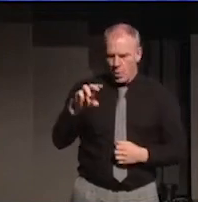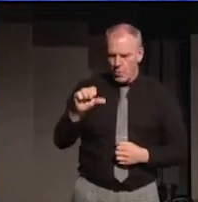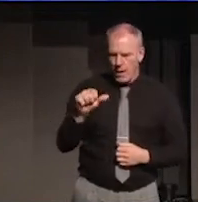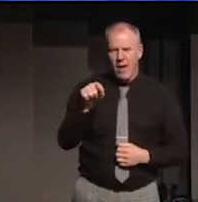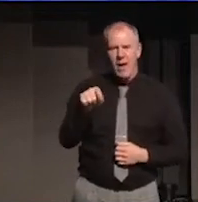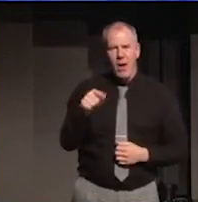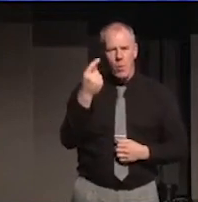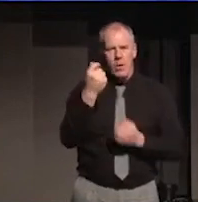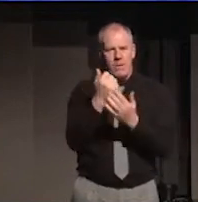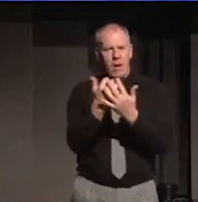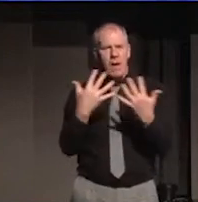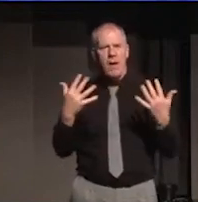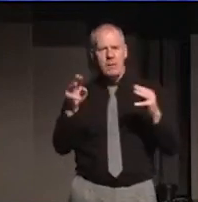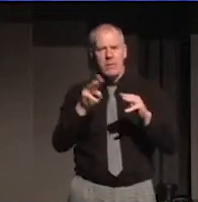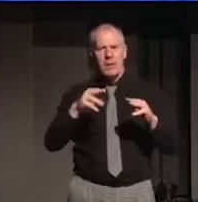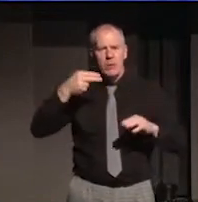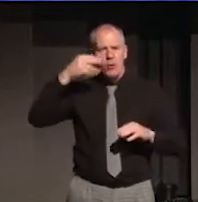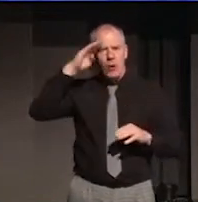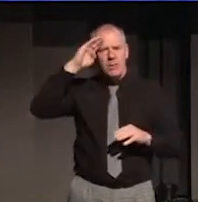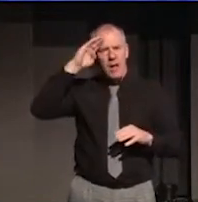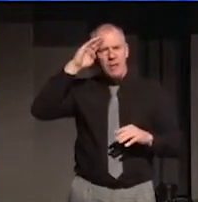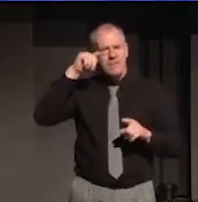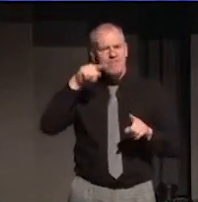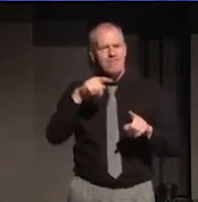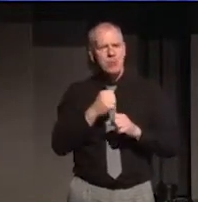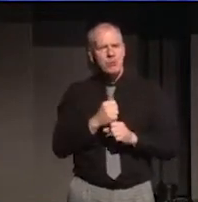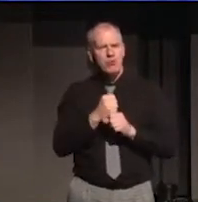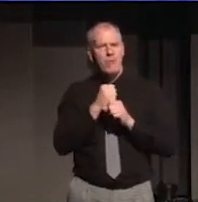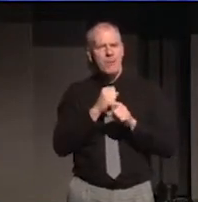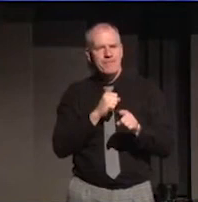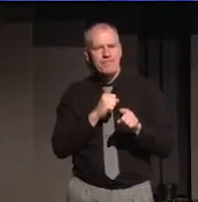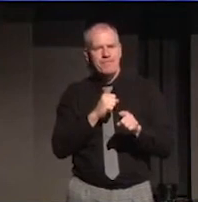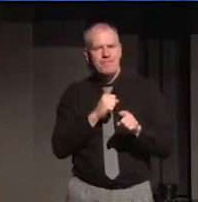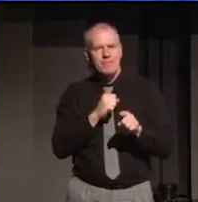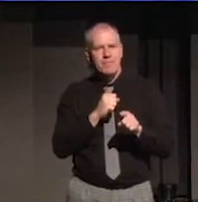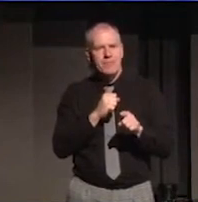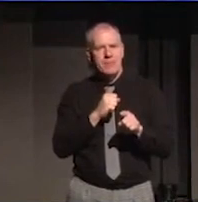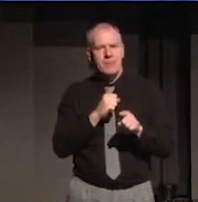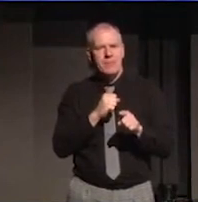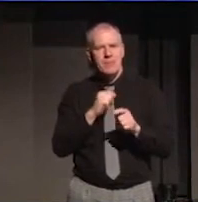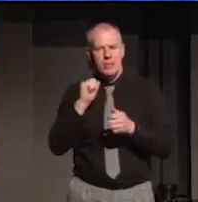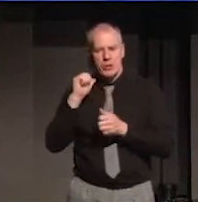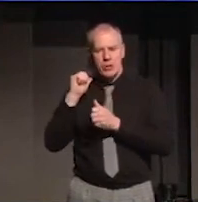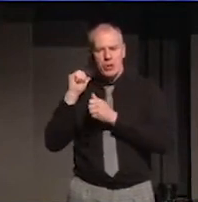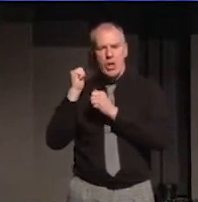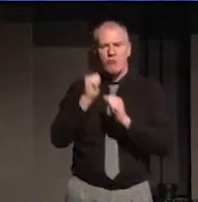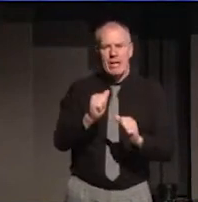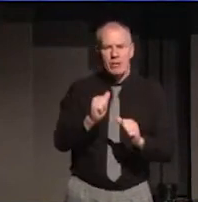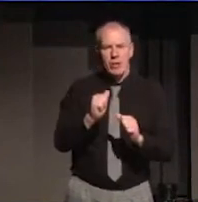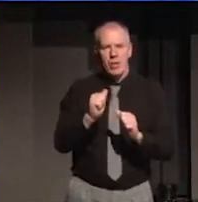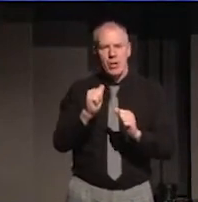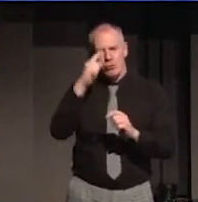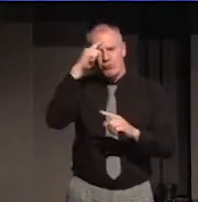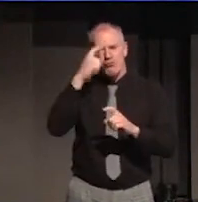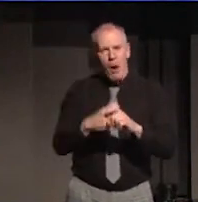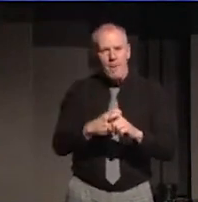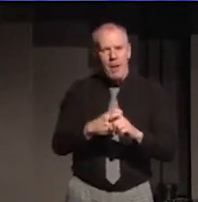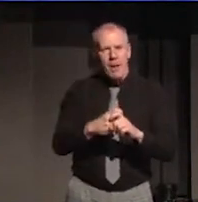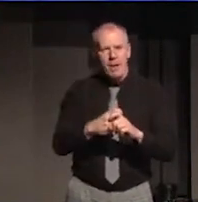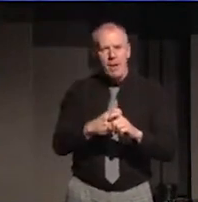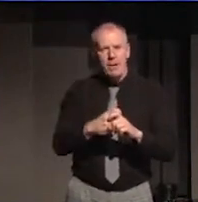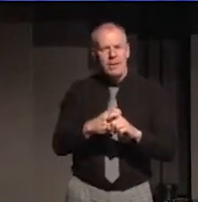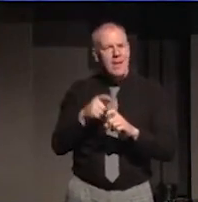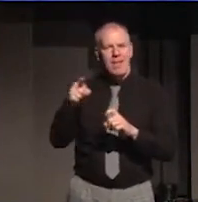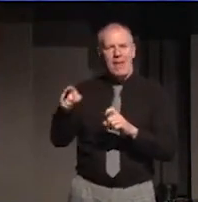one of the many people in the North who are suffering from transgenerational trauma, from events that they